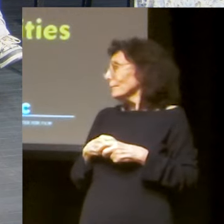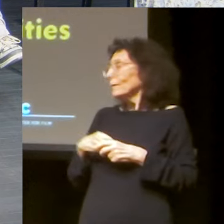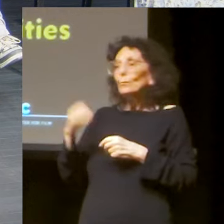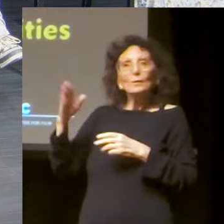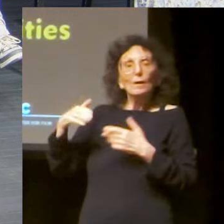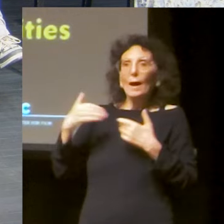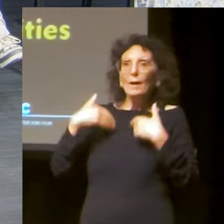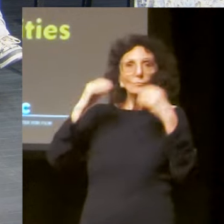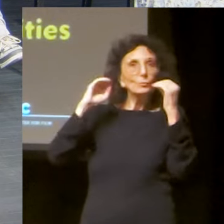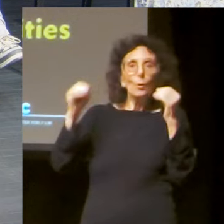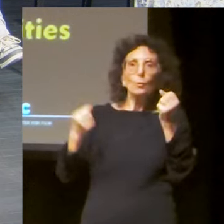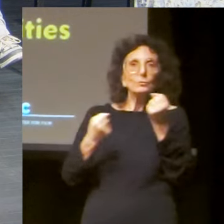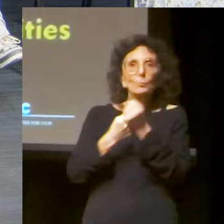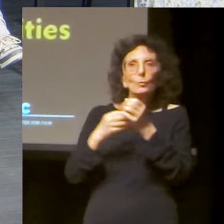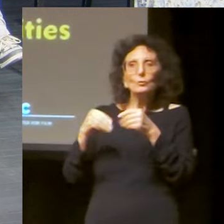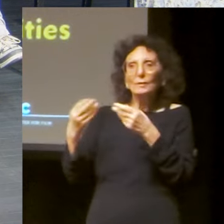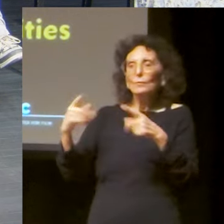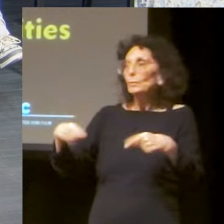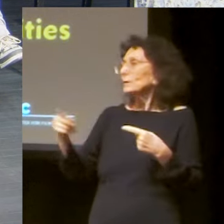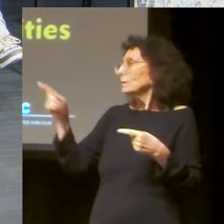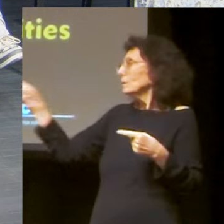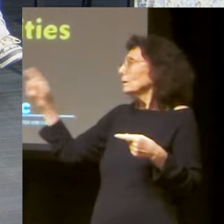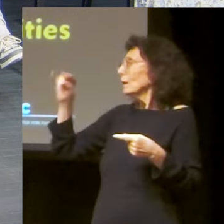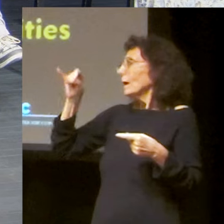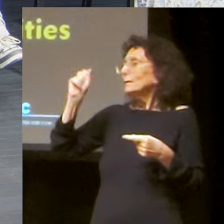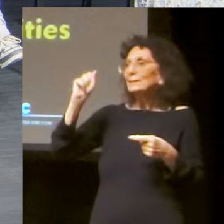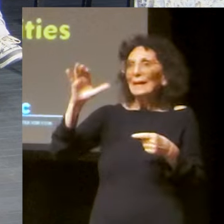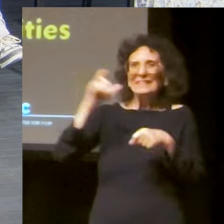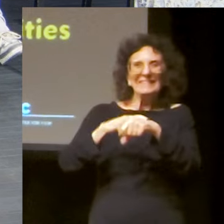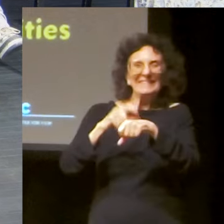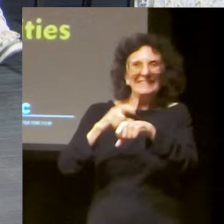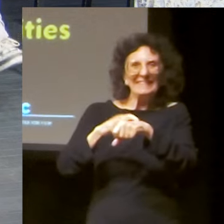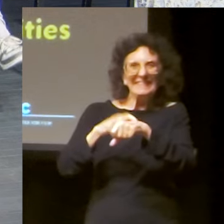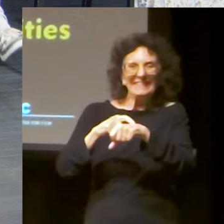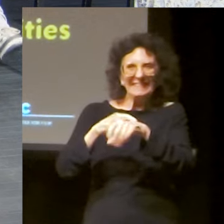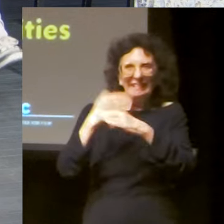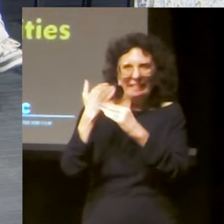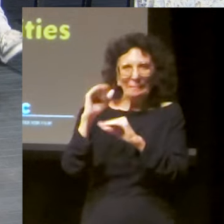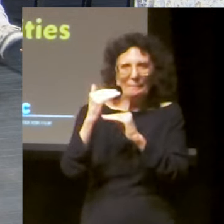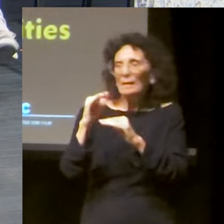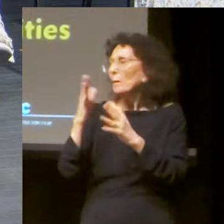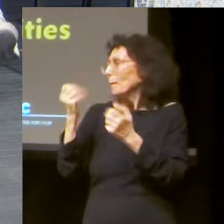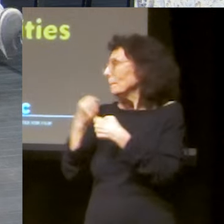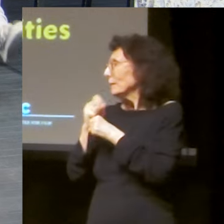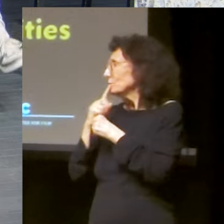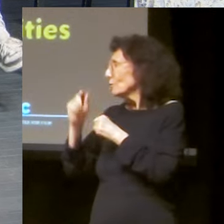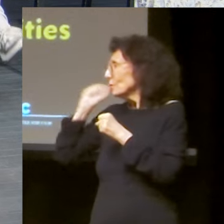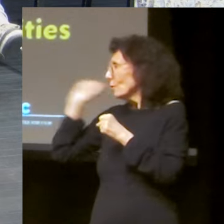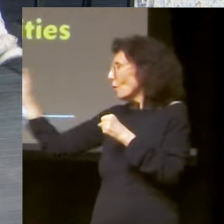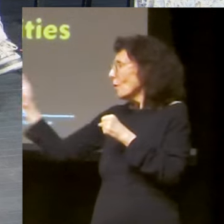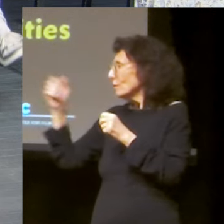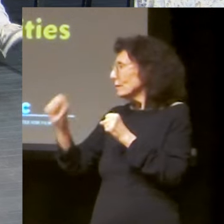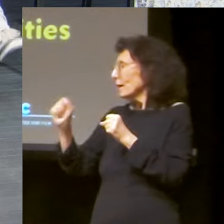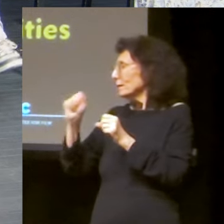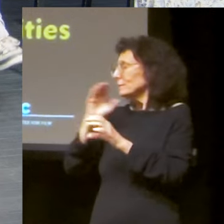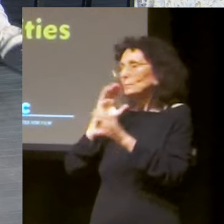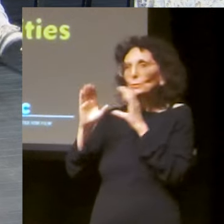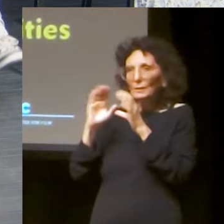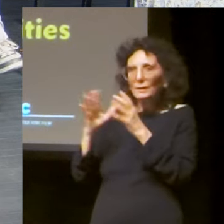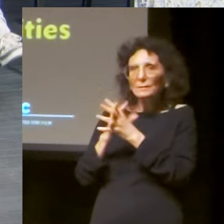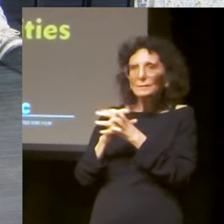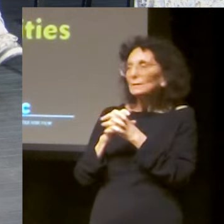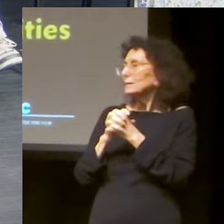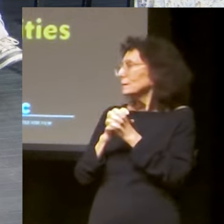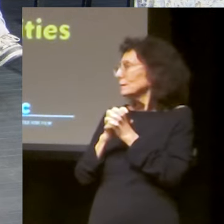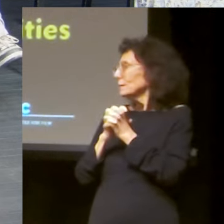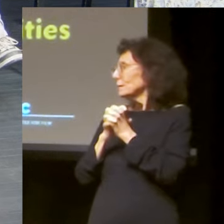we didn't, we couldn't afford. Yeah. Yeah. Yeah. Right. Also, right. Exactly. So there wasn't even the support to provide a wheelchair.